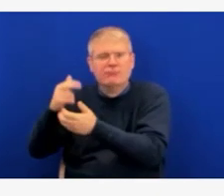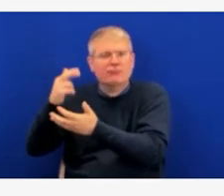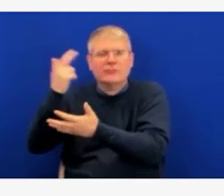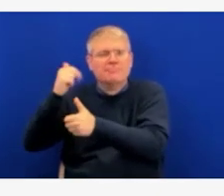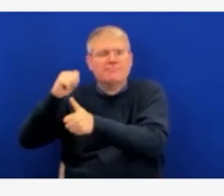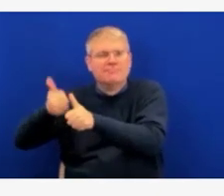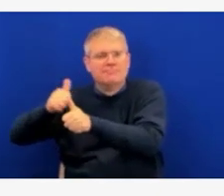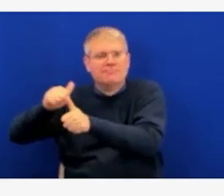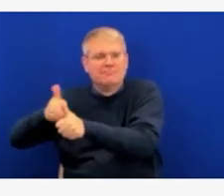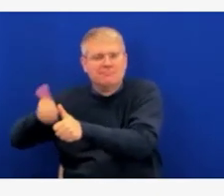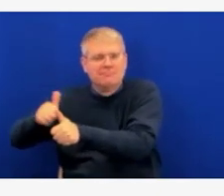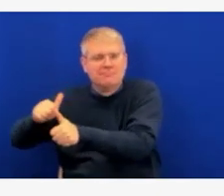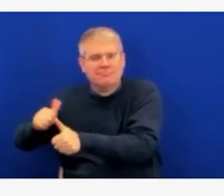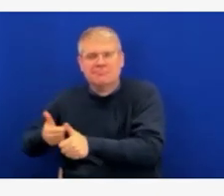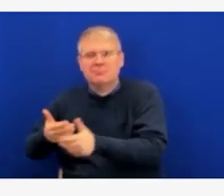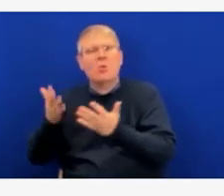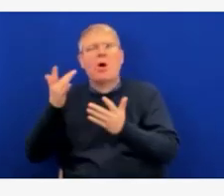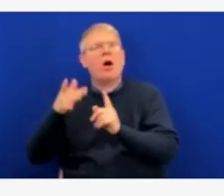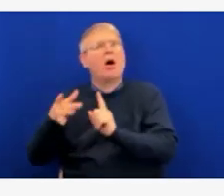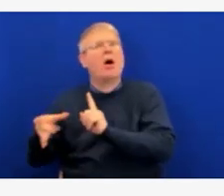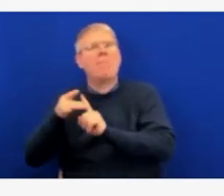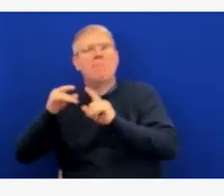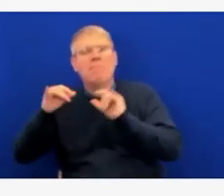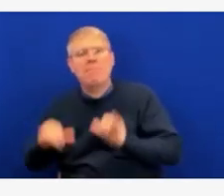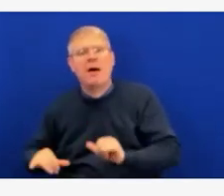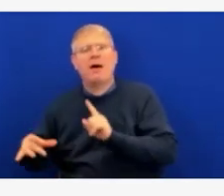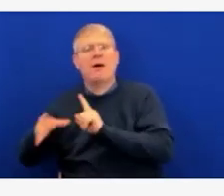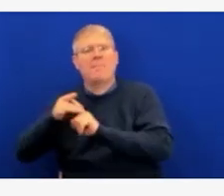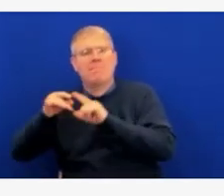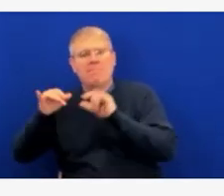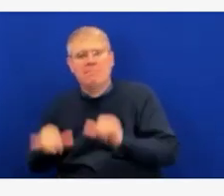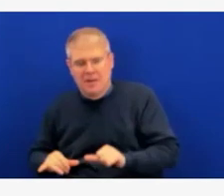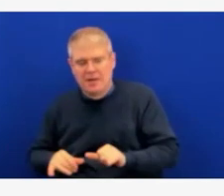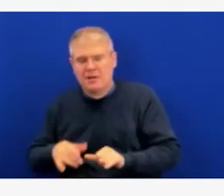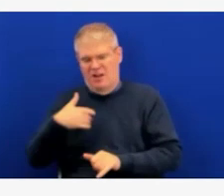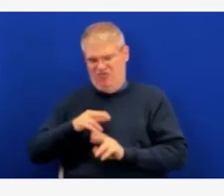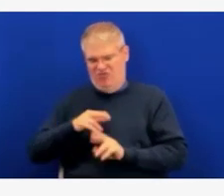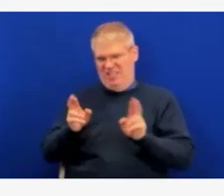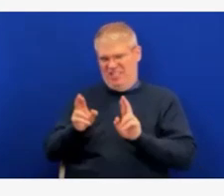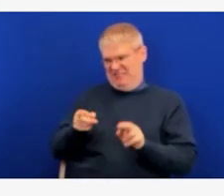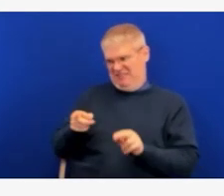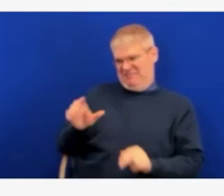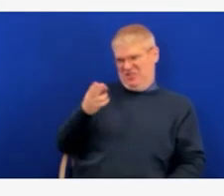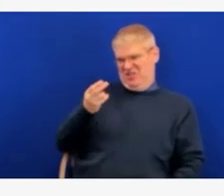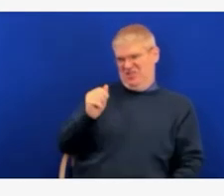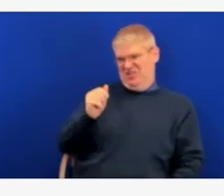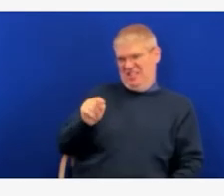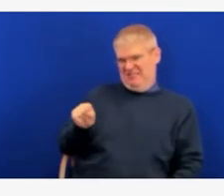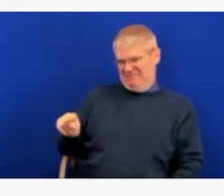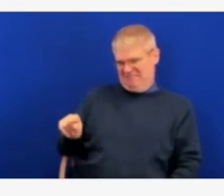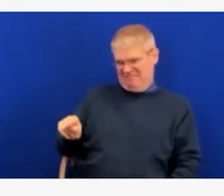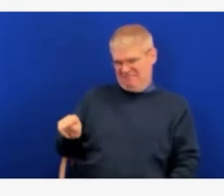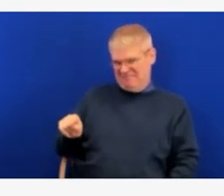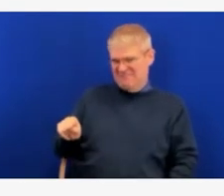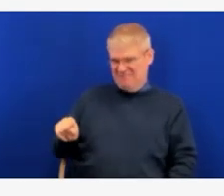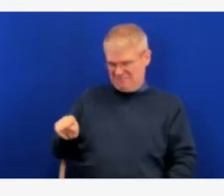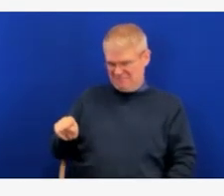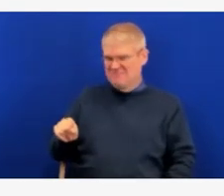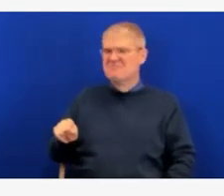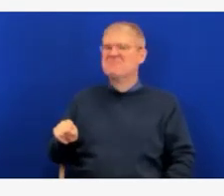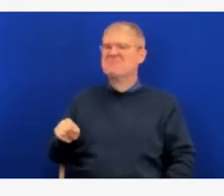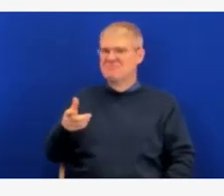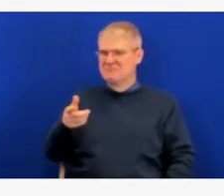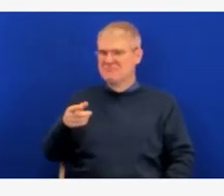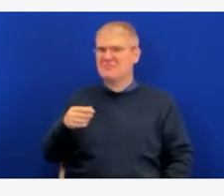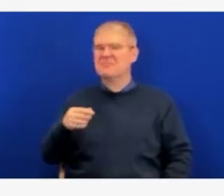if you haven't seen it yet, please take a look. I think it does a really good job. It's very balanced. It acknowledges there are some studies that have suggested